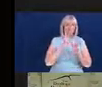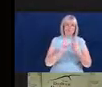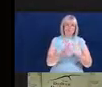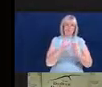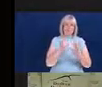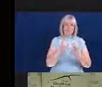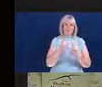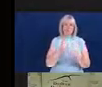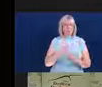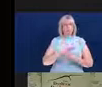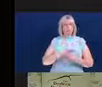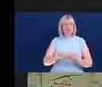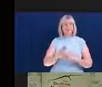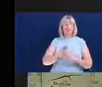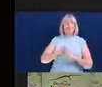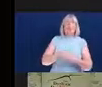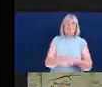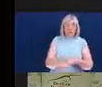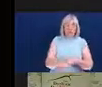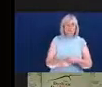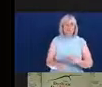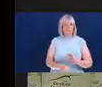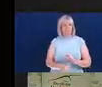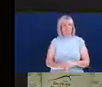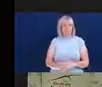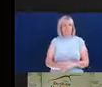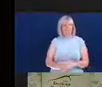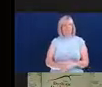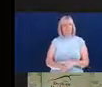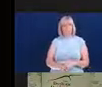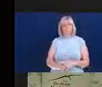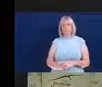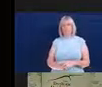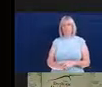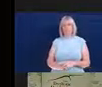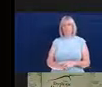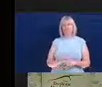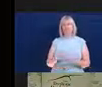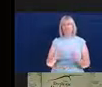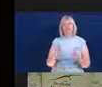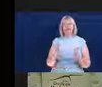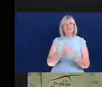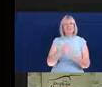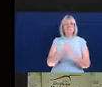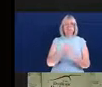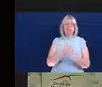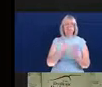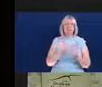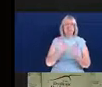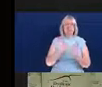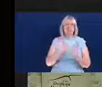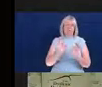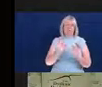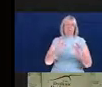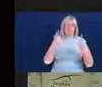FSB sponsored the Entrepreneur Award, so massive thanks to them and it's wonderful to shine a light on amazing people. We also have